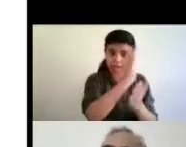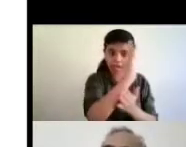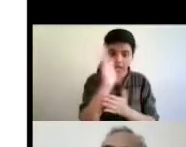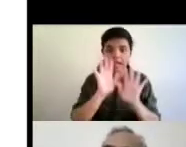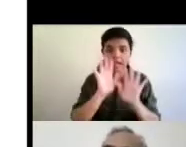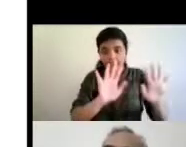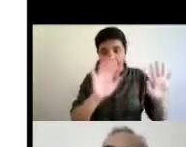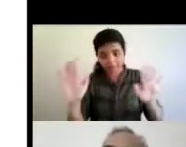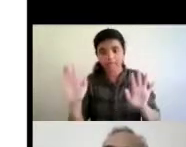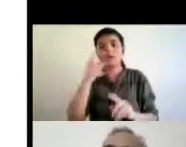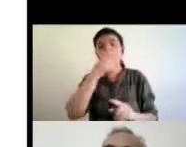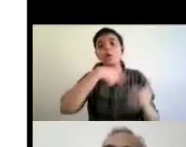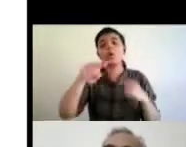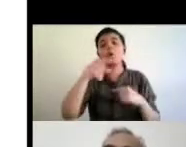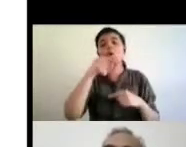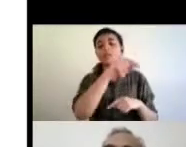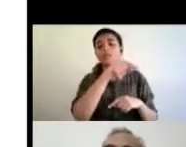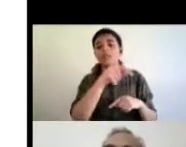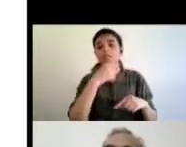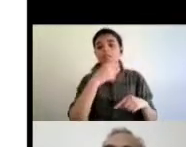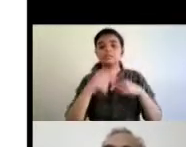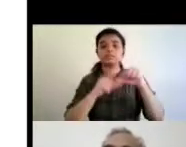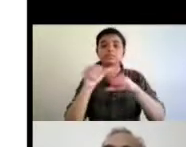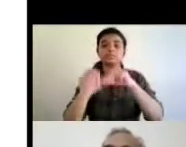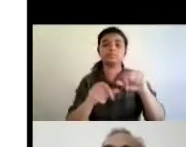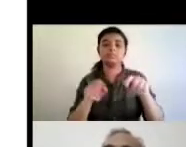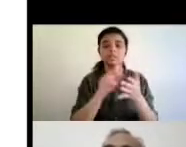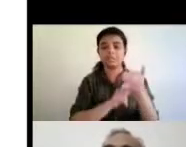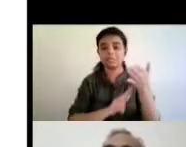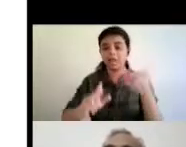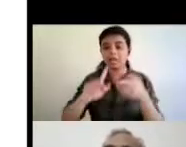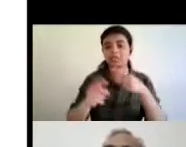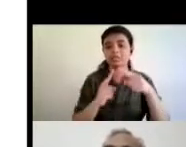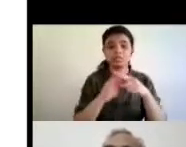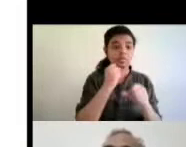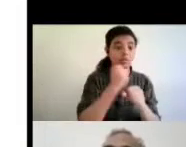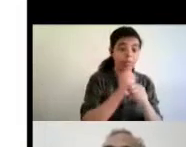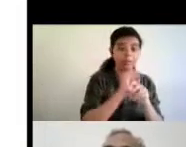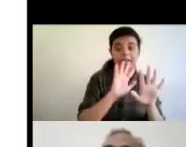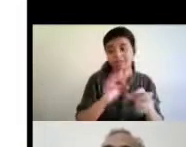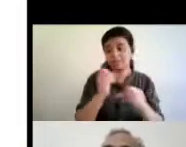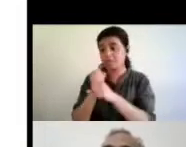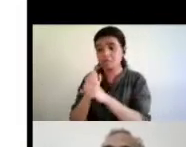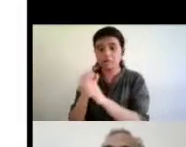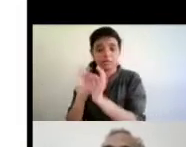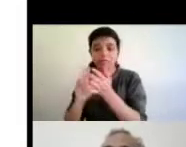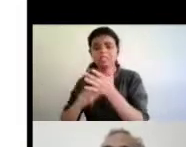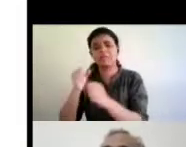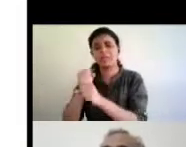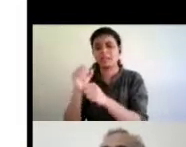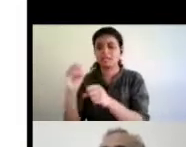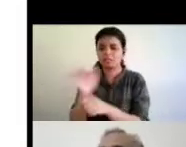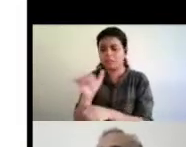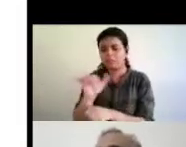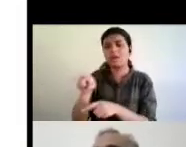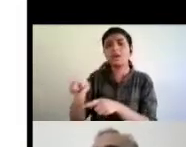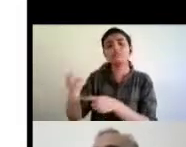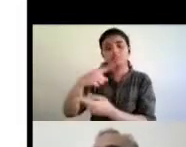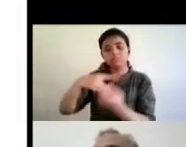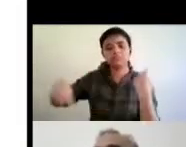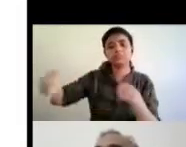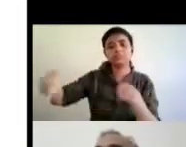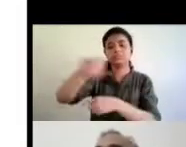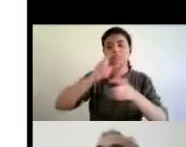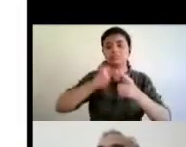um national and you know government and non-government agencies who are involved in this whole process they were all